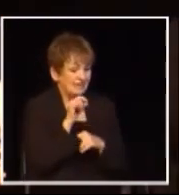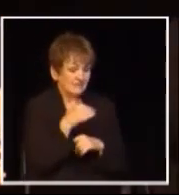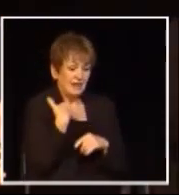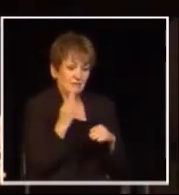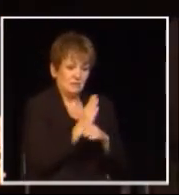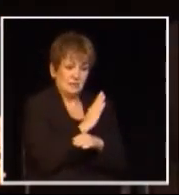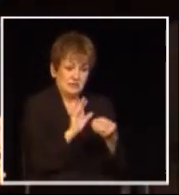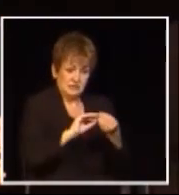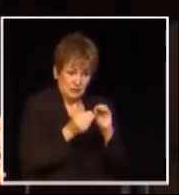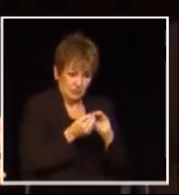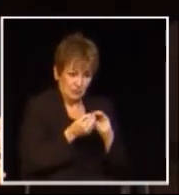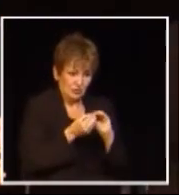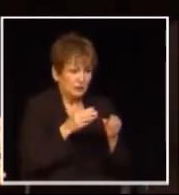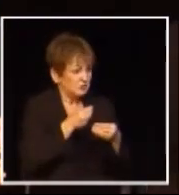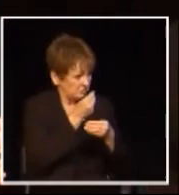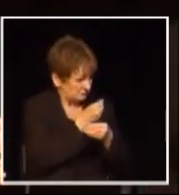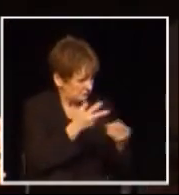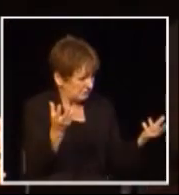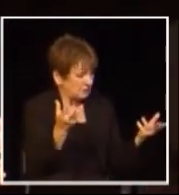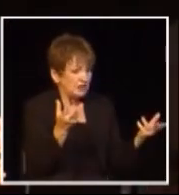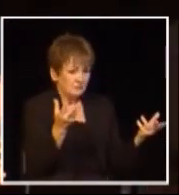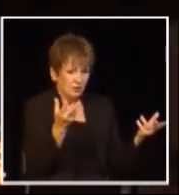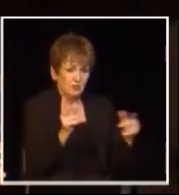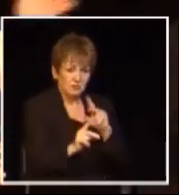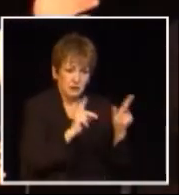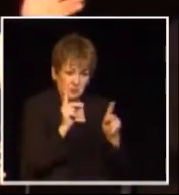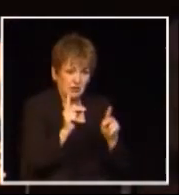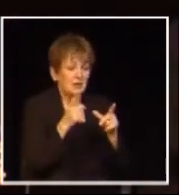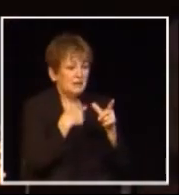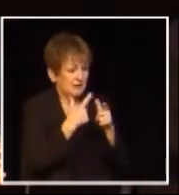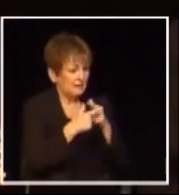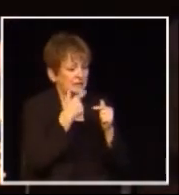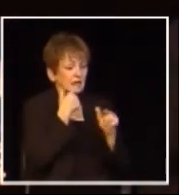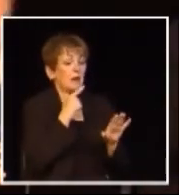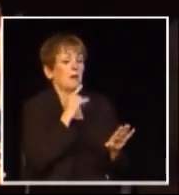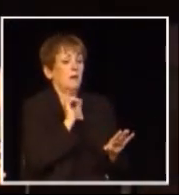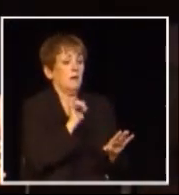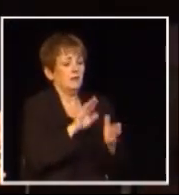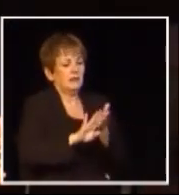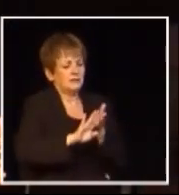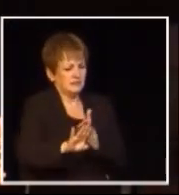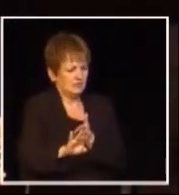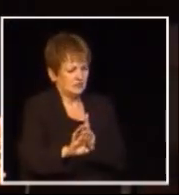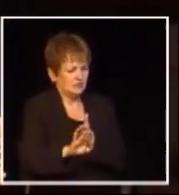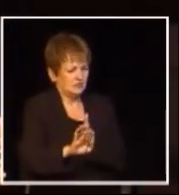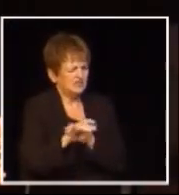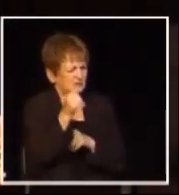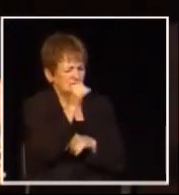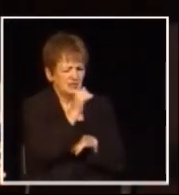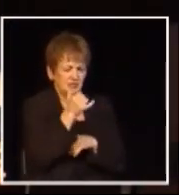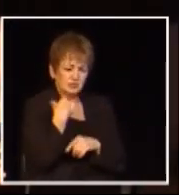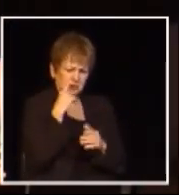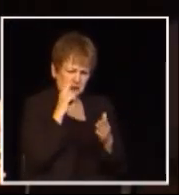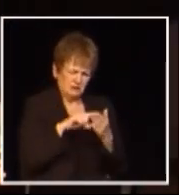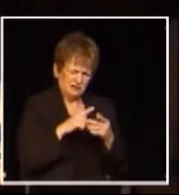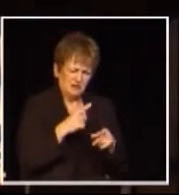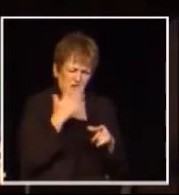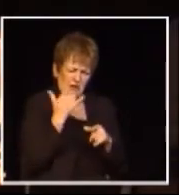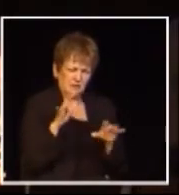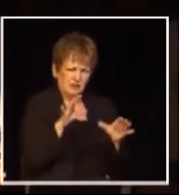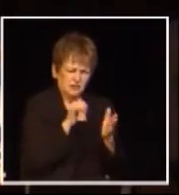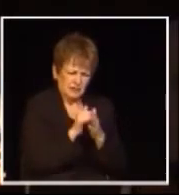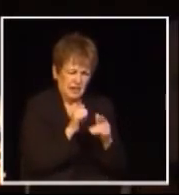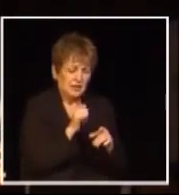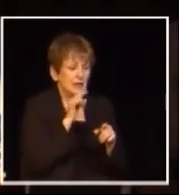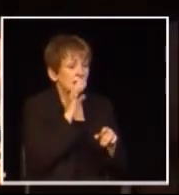eliminate the whole thing by simply having a business number you give to the people in your supply chain and they exempt you this is a ridiculous system